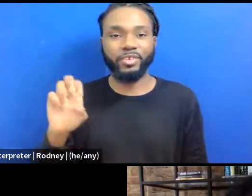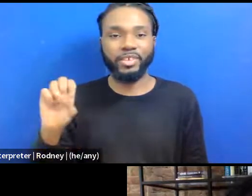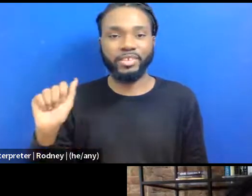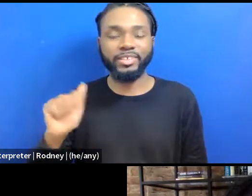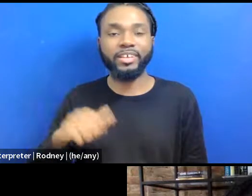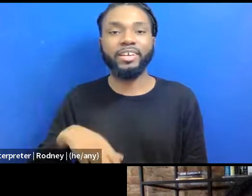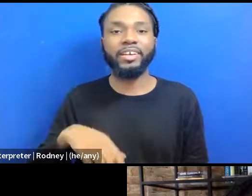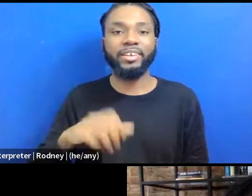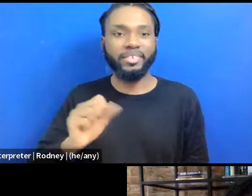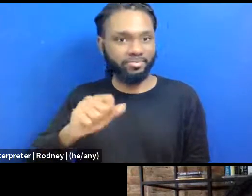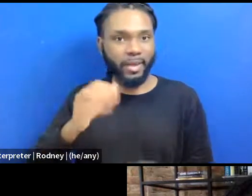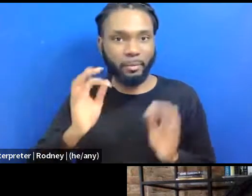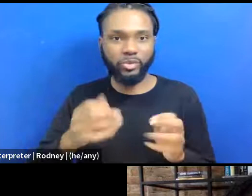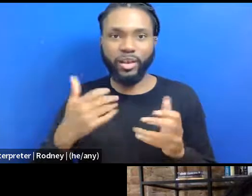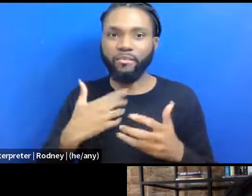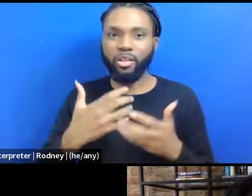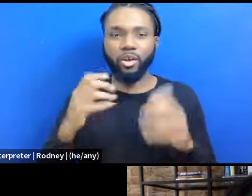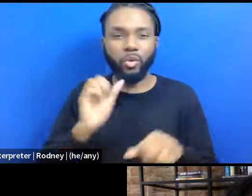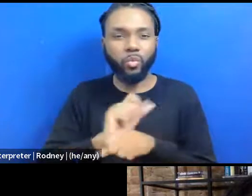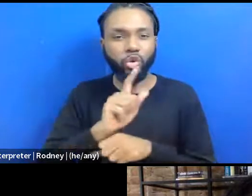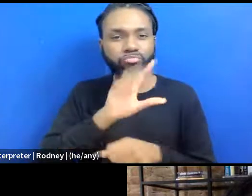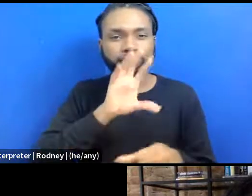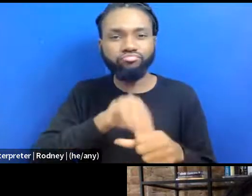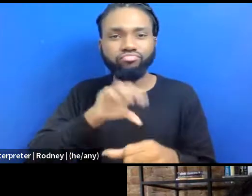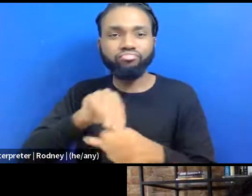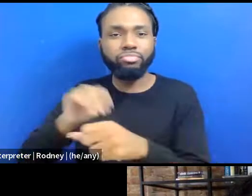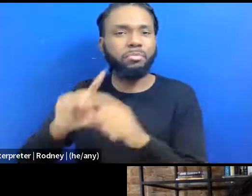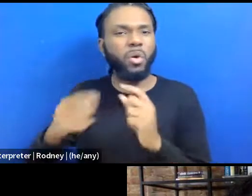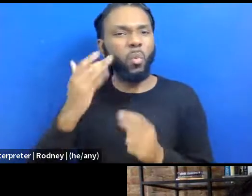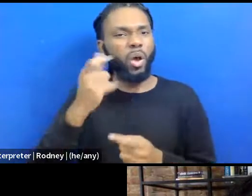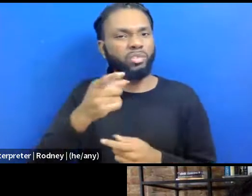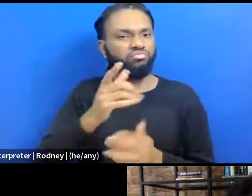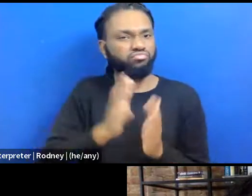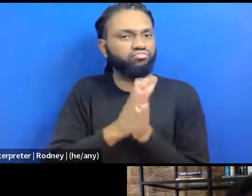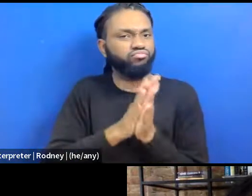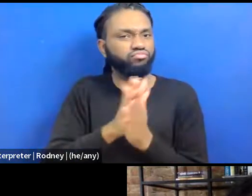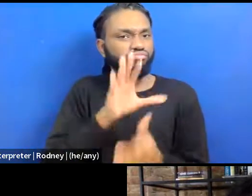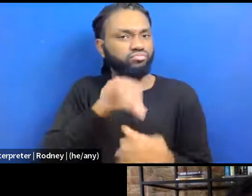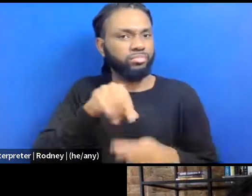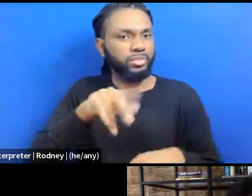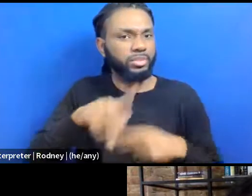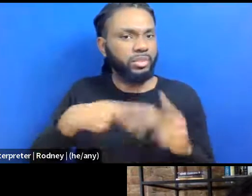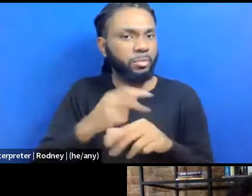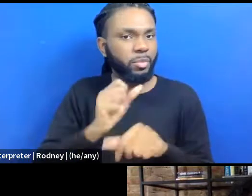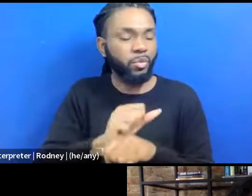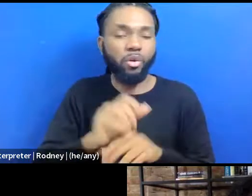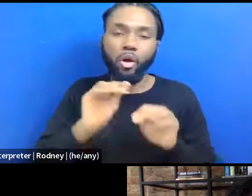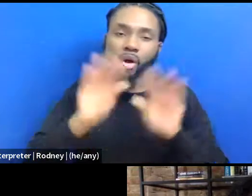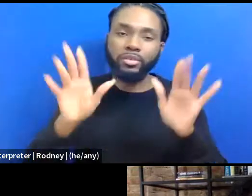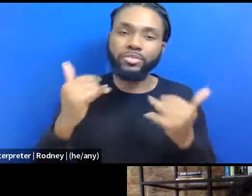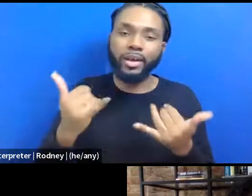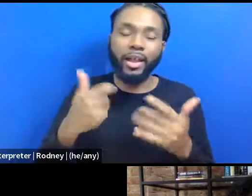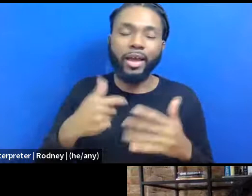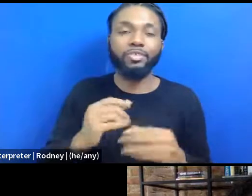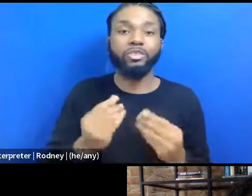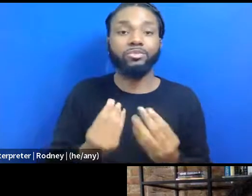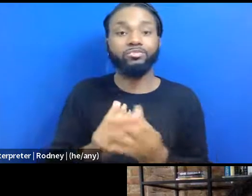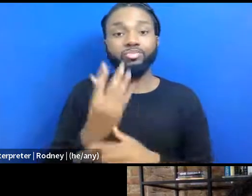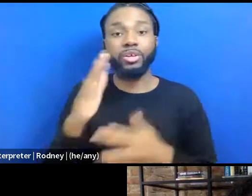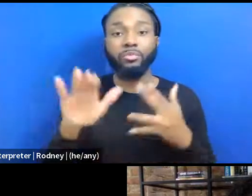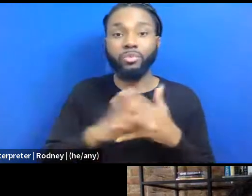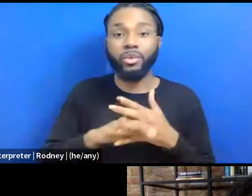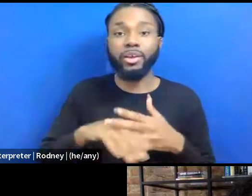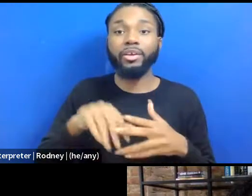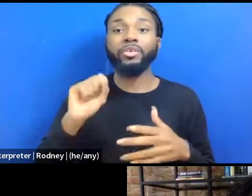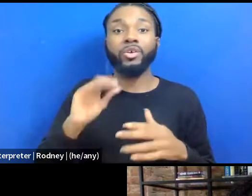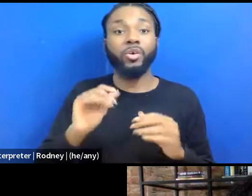lot of work that you're involved in, but what made you interested in this work? Obviously, this is Spring Breakout, so our audience is hopefully